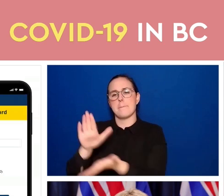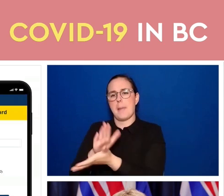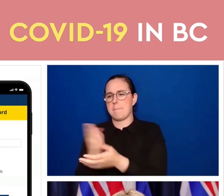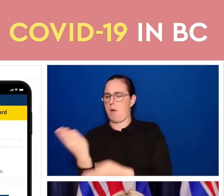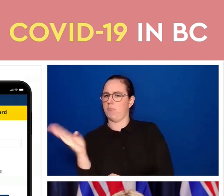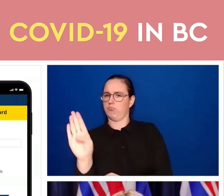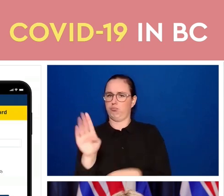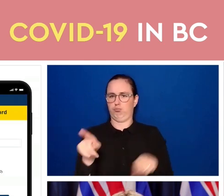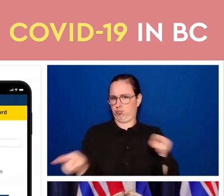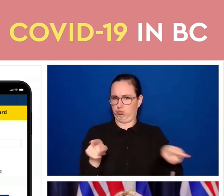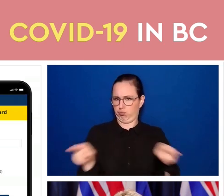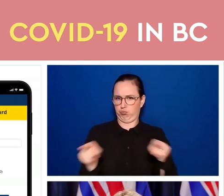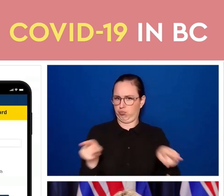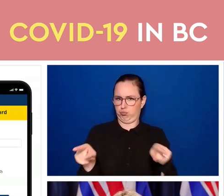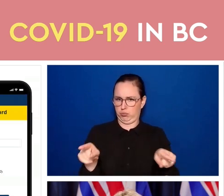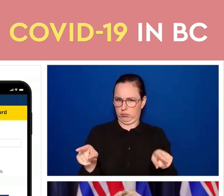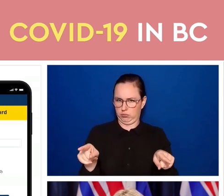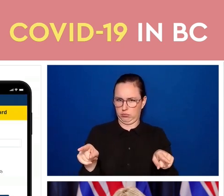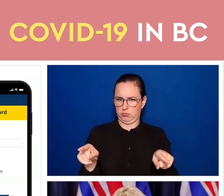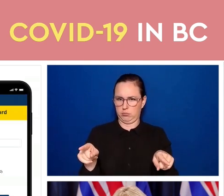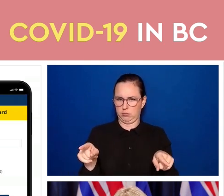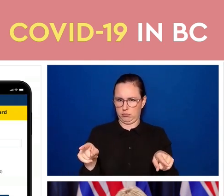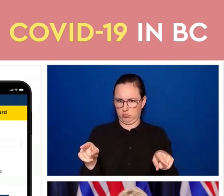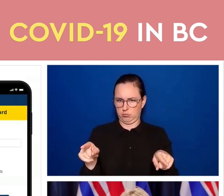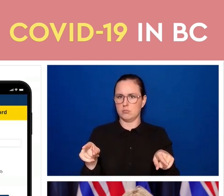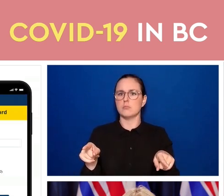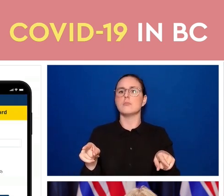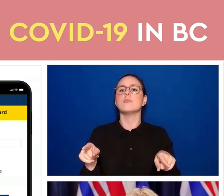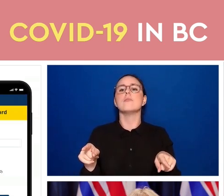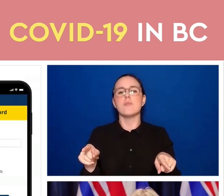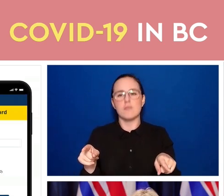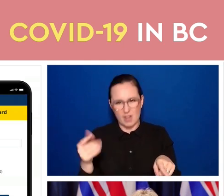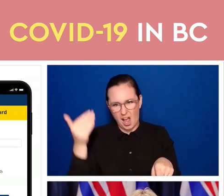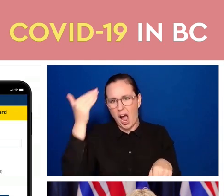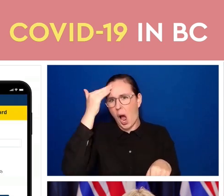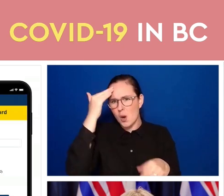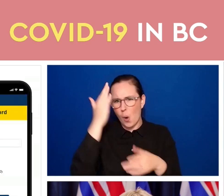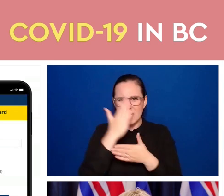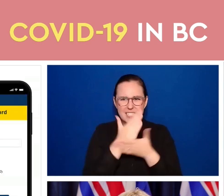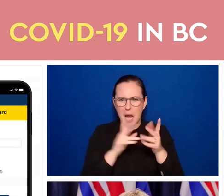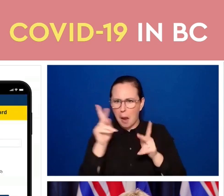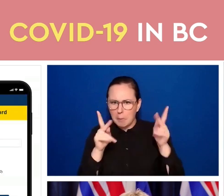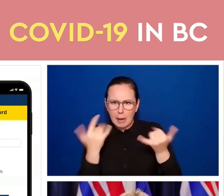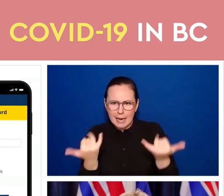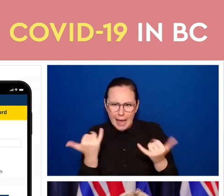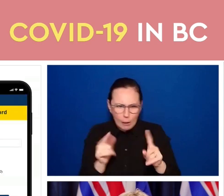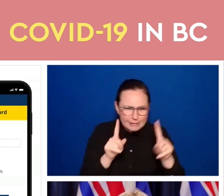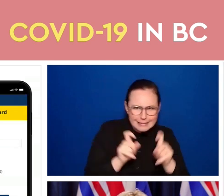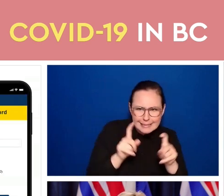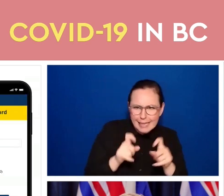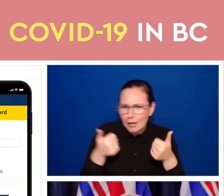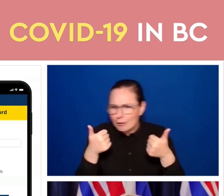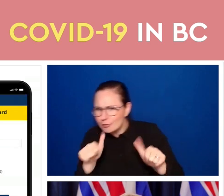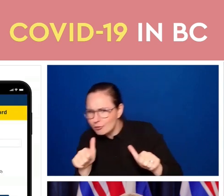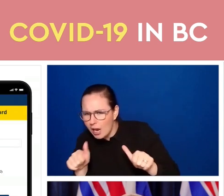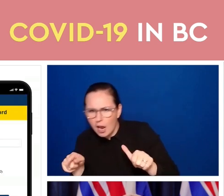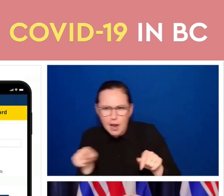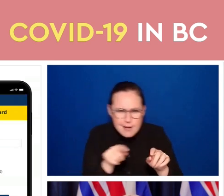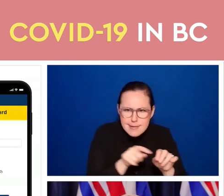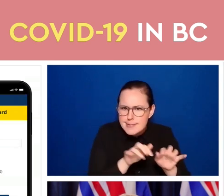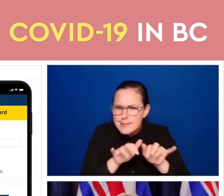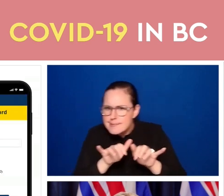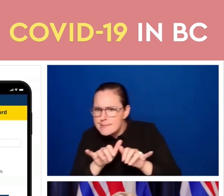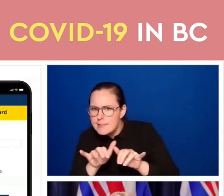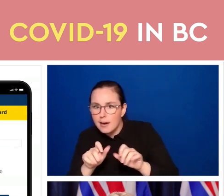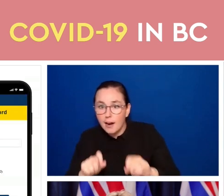And it's very simple. I know many people tried today, as did I, to enter in some basic information and a card